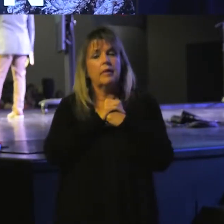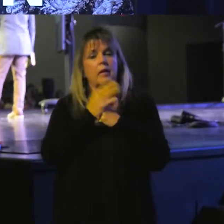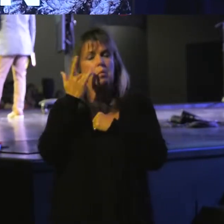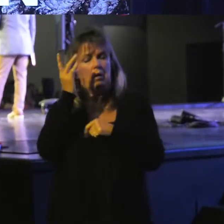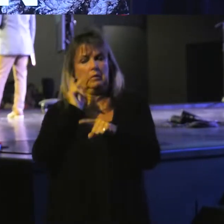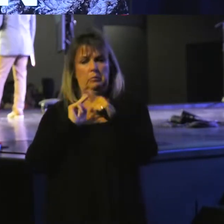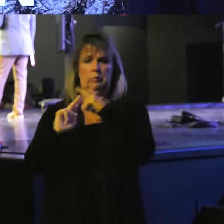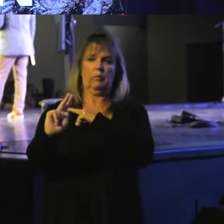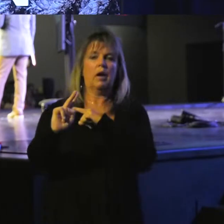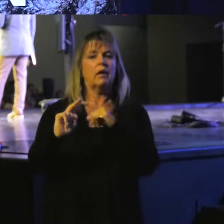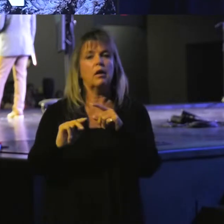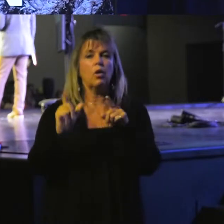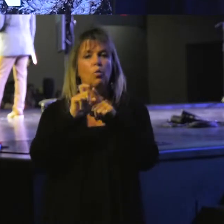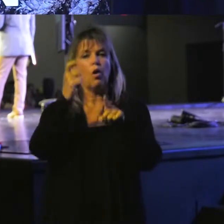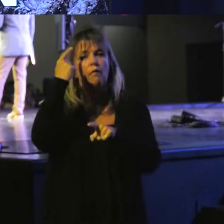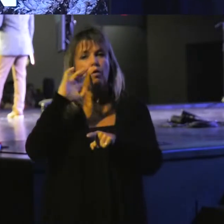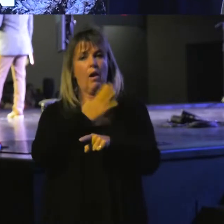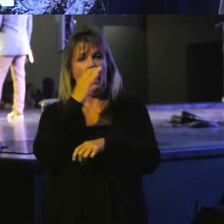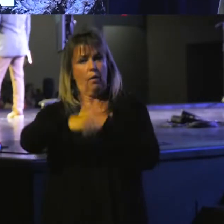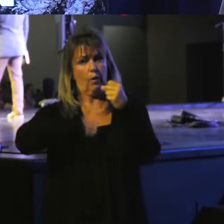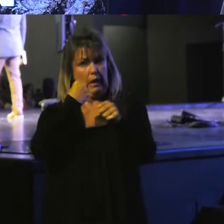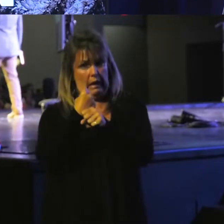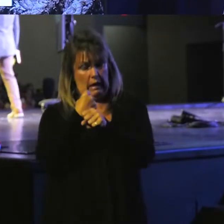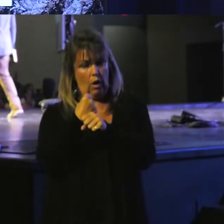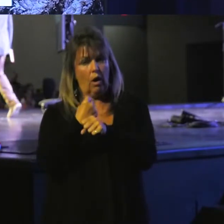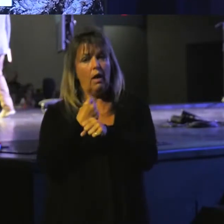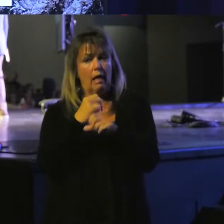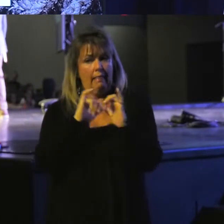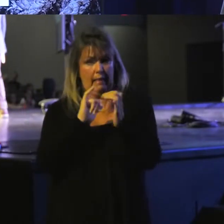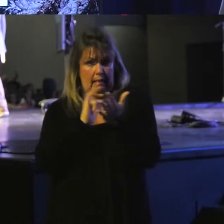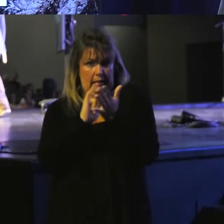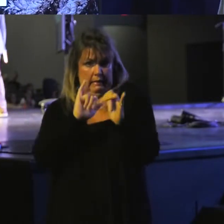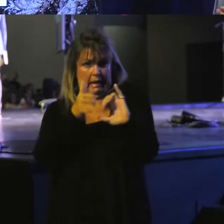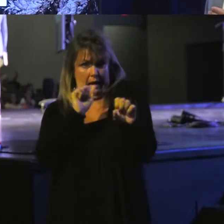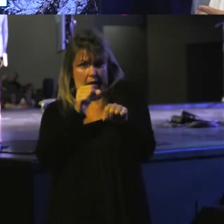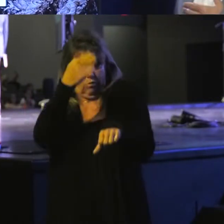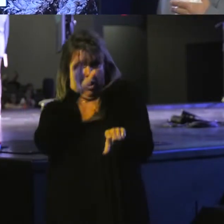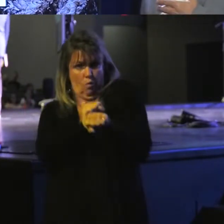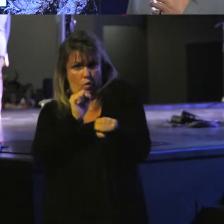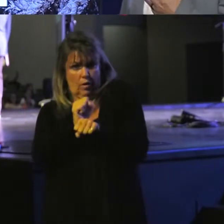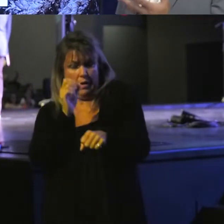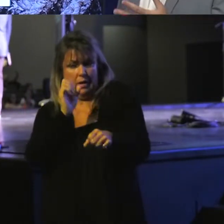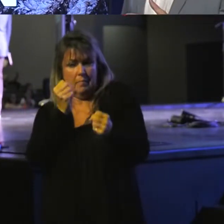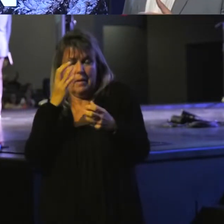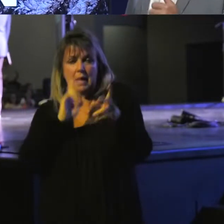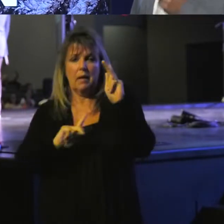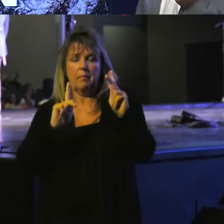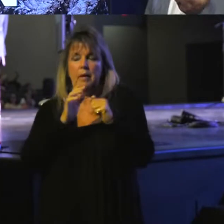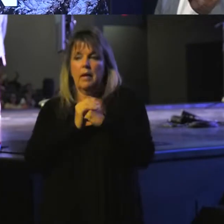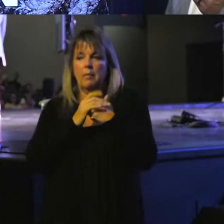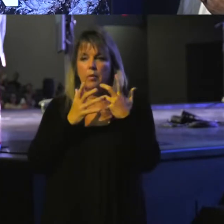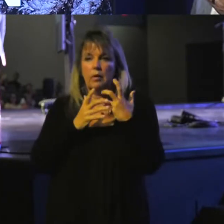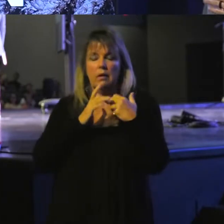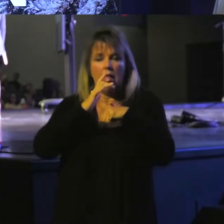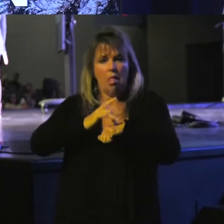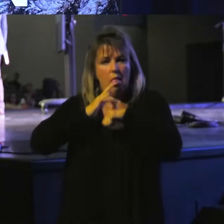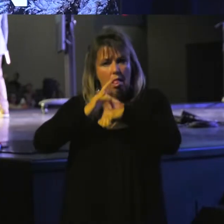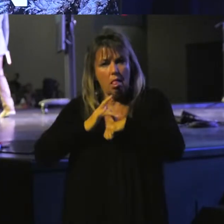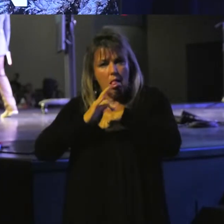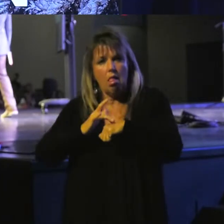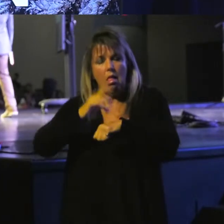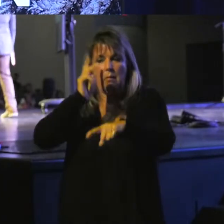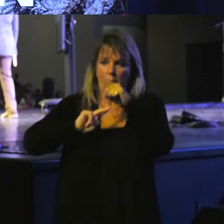prophetic word for our year. This is the way God works. Often people get enamored with prophecy and